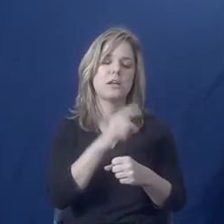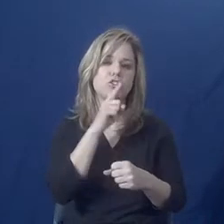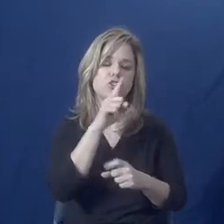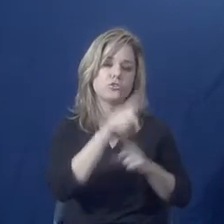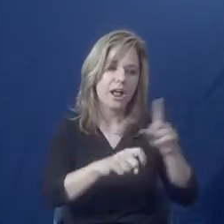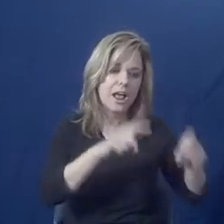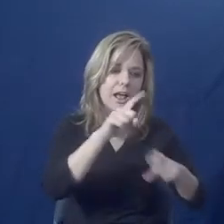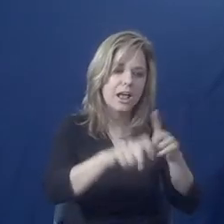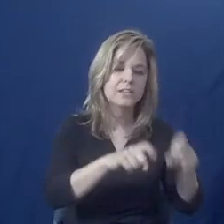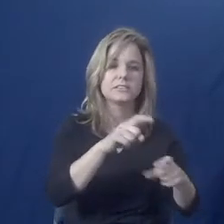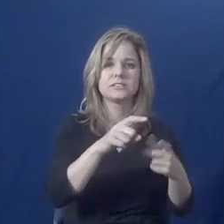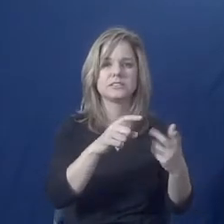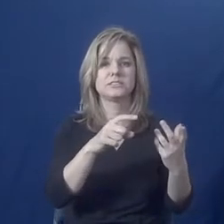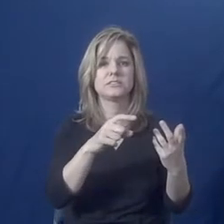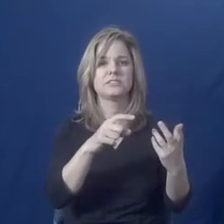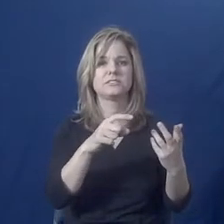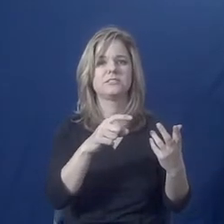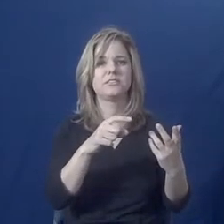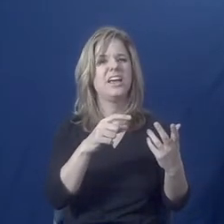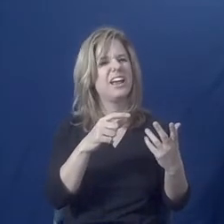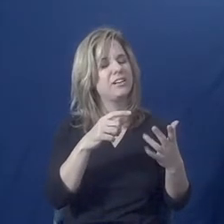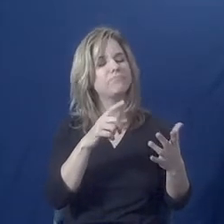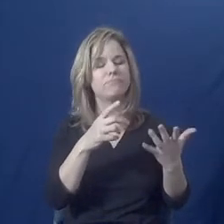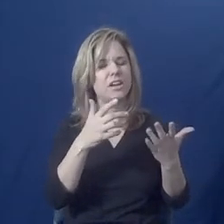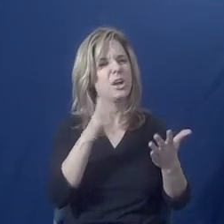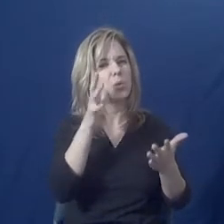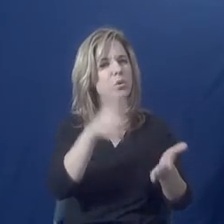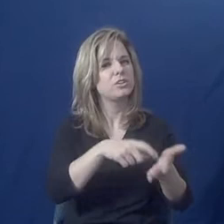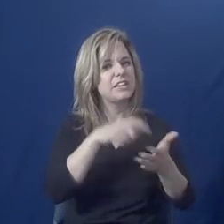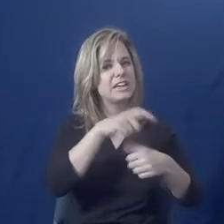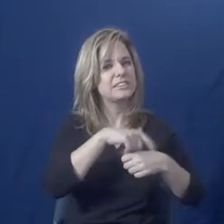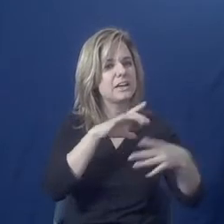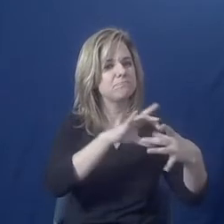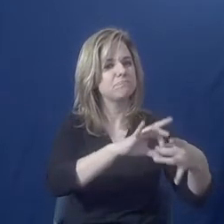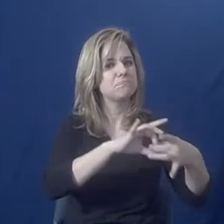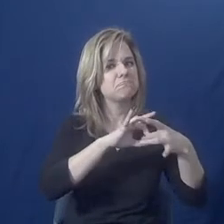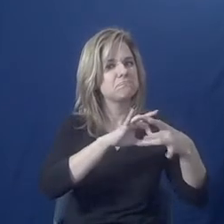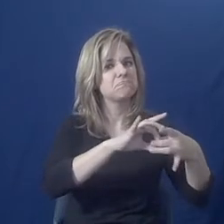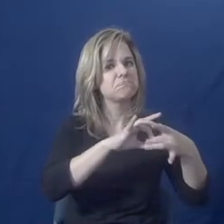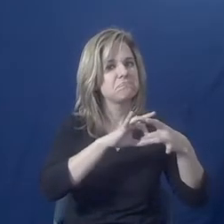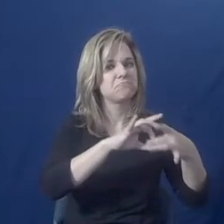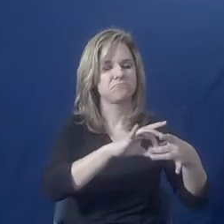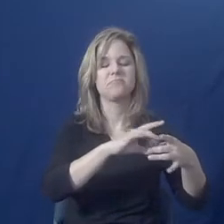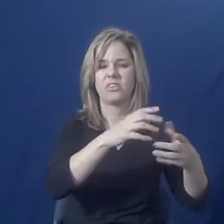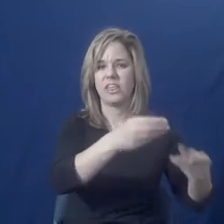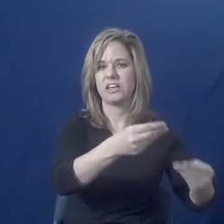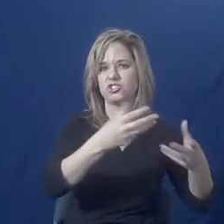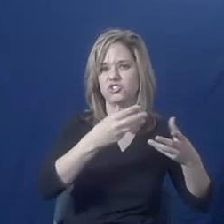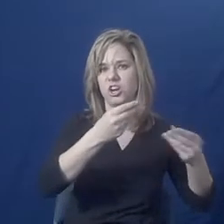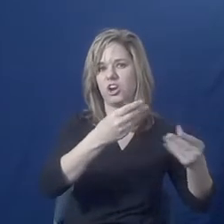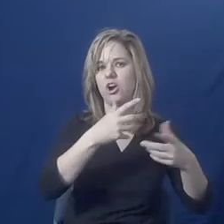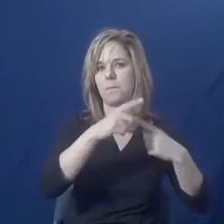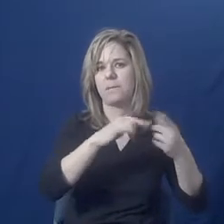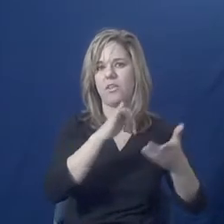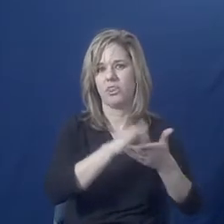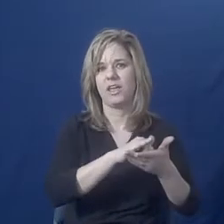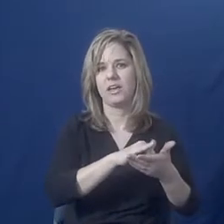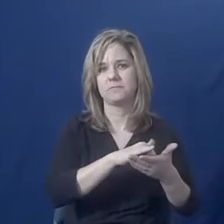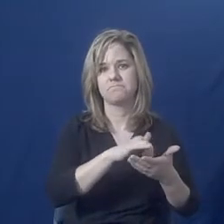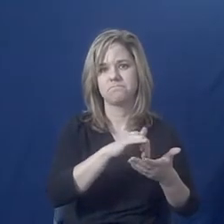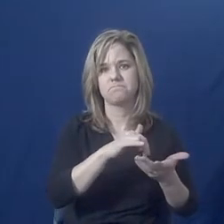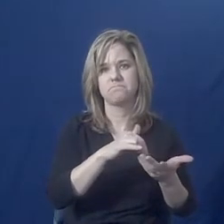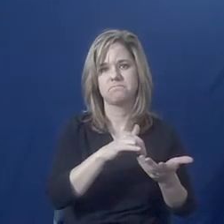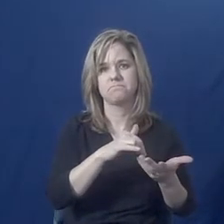building rapport, for survivors to start to share a lot of information about their needs, definitely keep asking about that.